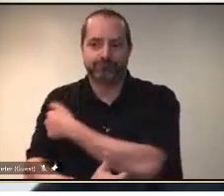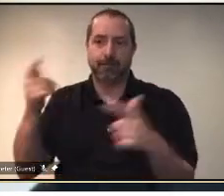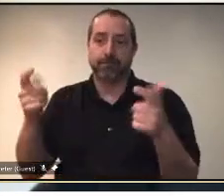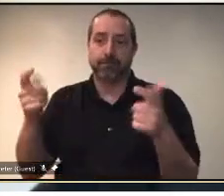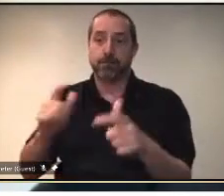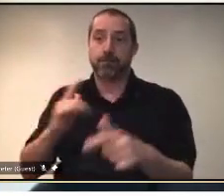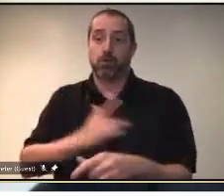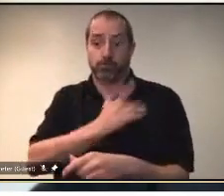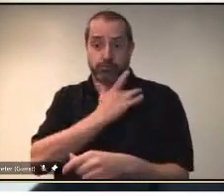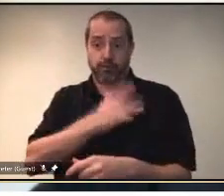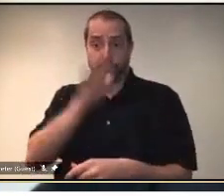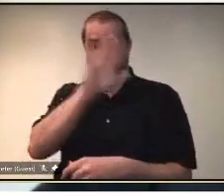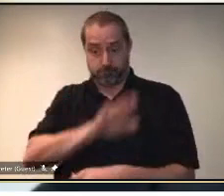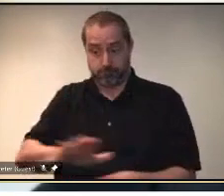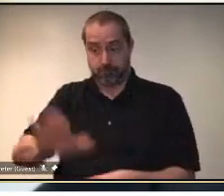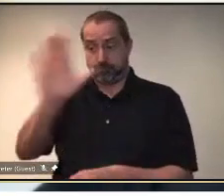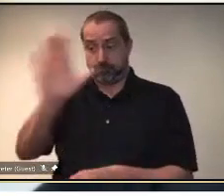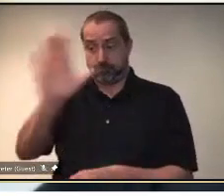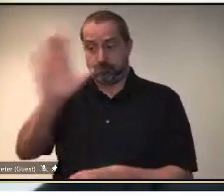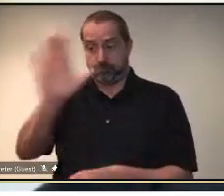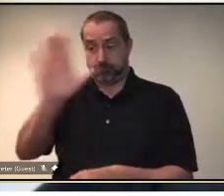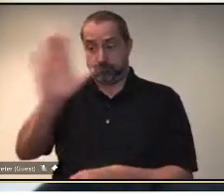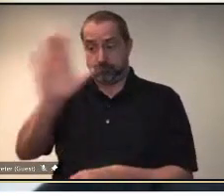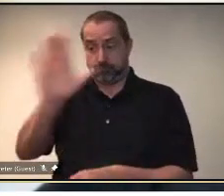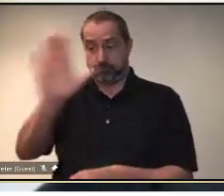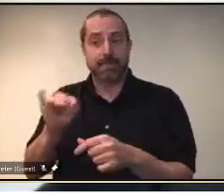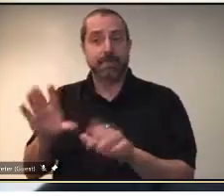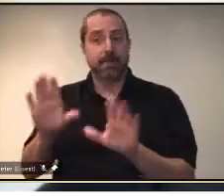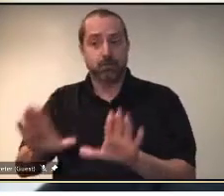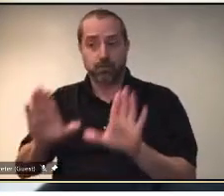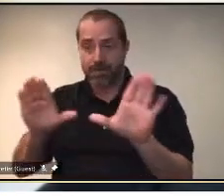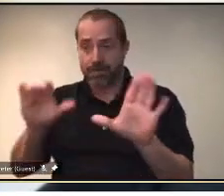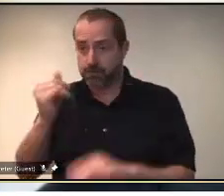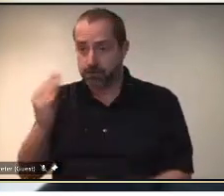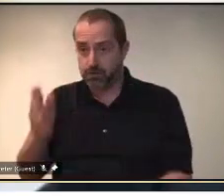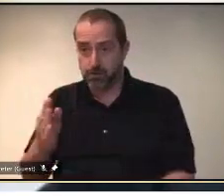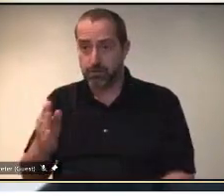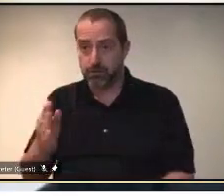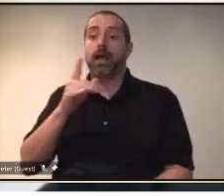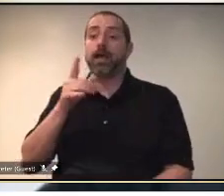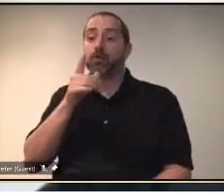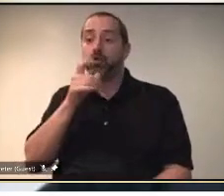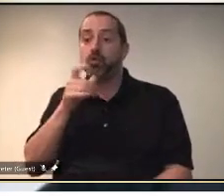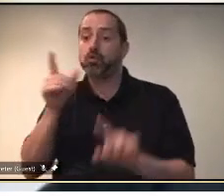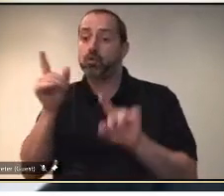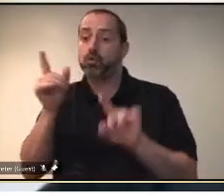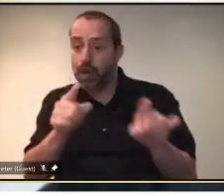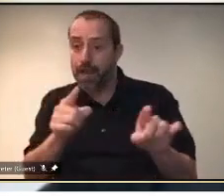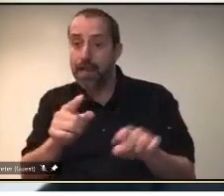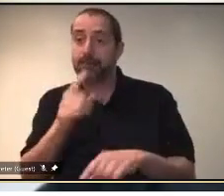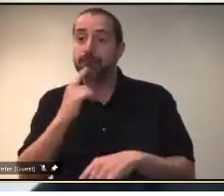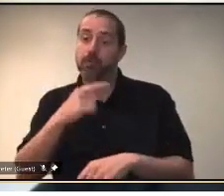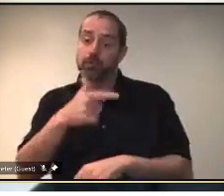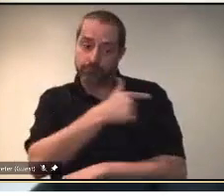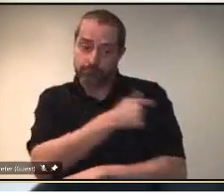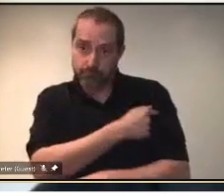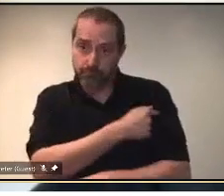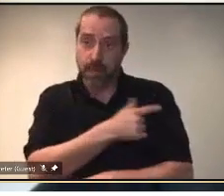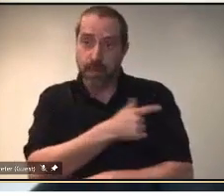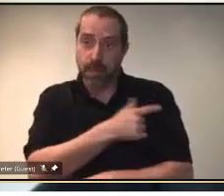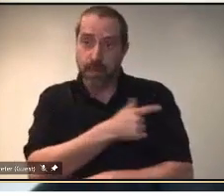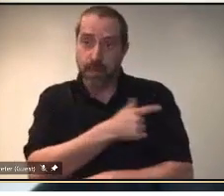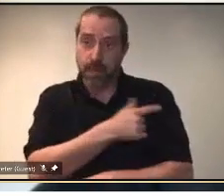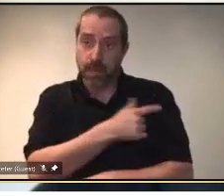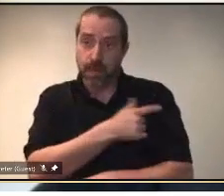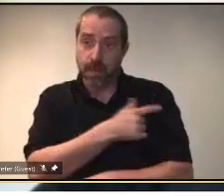a great job. And I have to personally thank all the people that have been out and get their shot. The people, again, that are administering the shot to be able